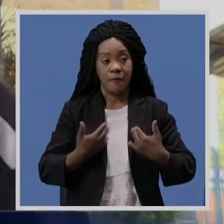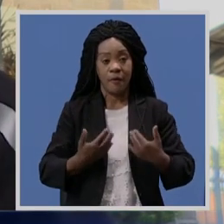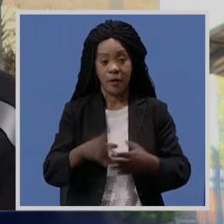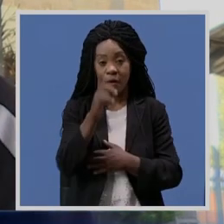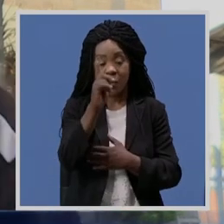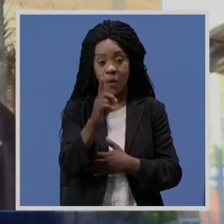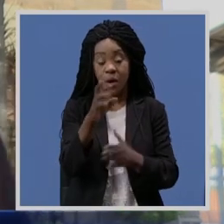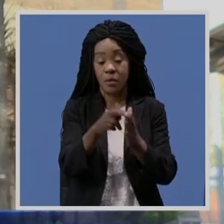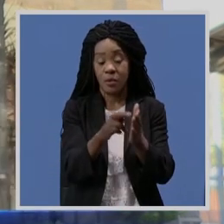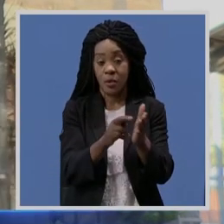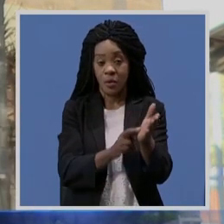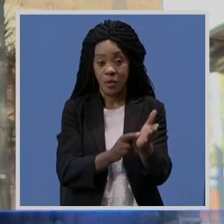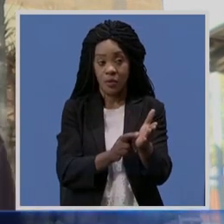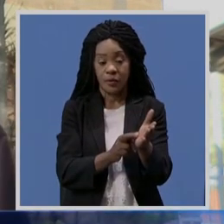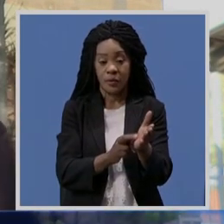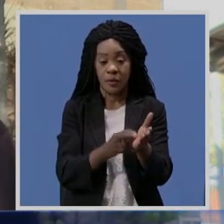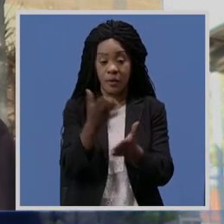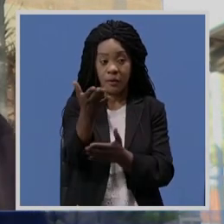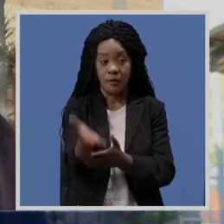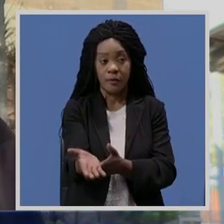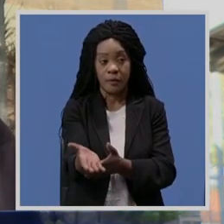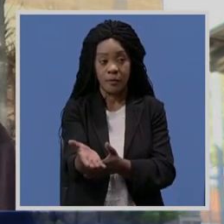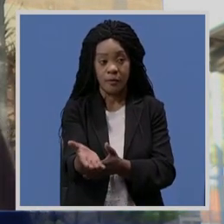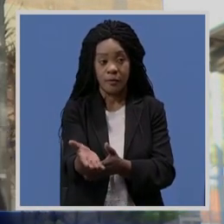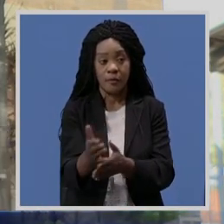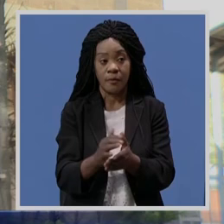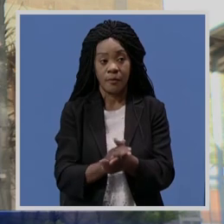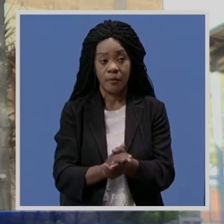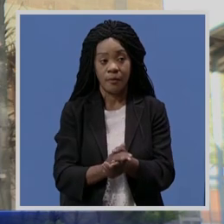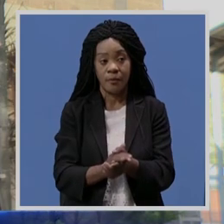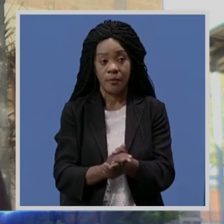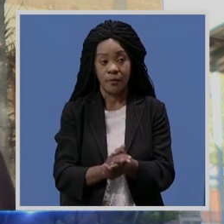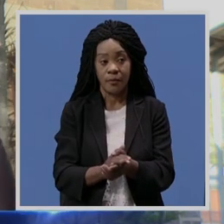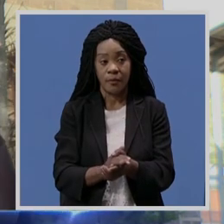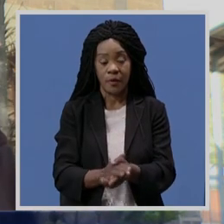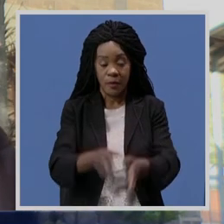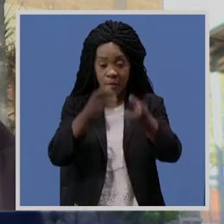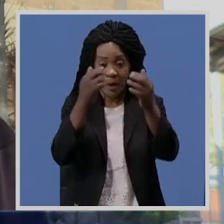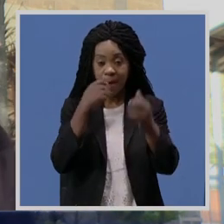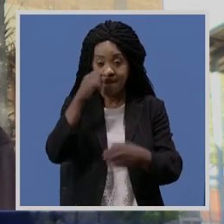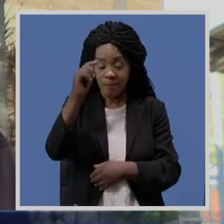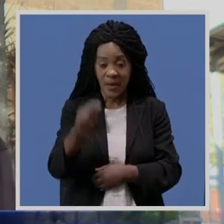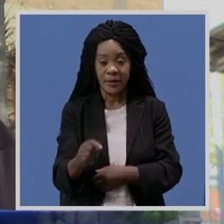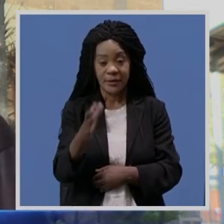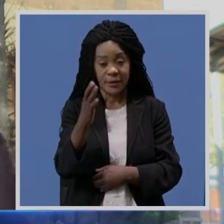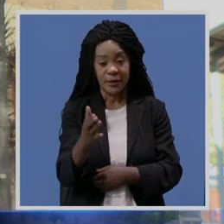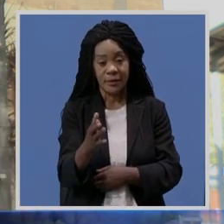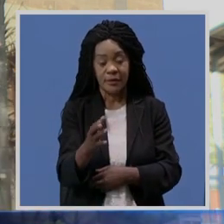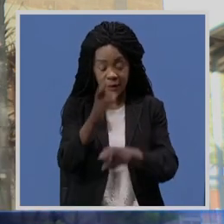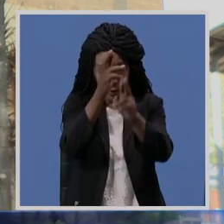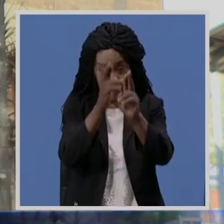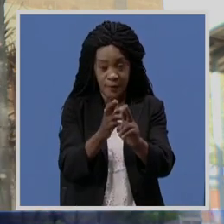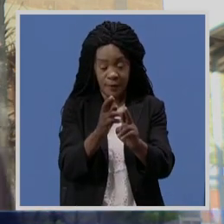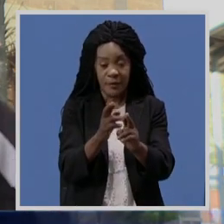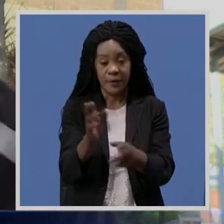put in place is that me to disaffect the university. You know, you're aware that this university was